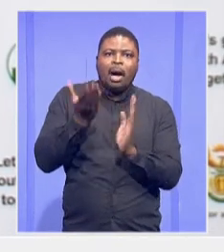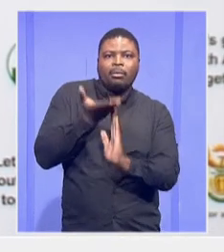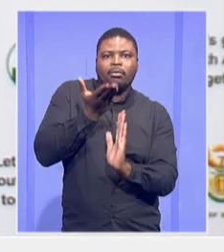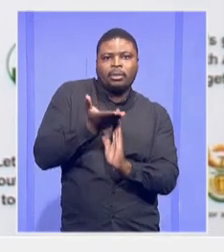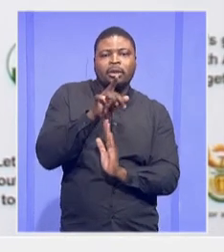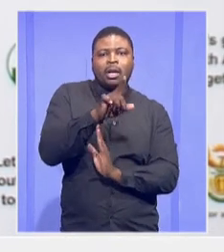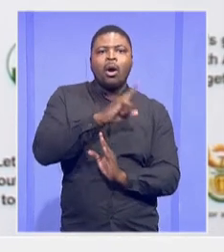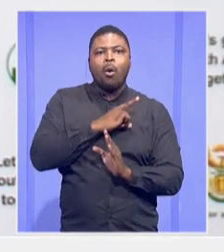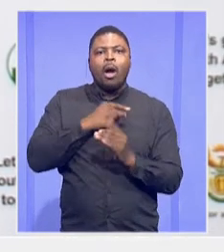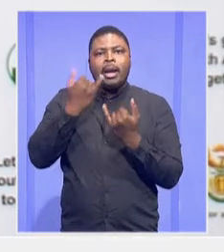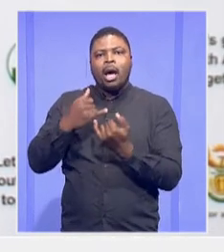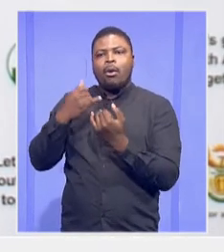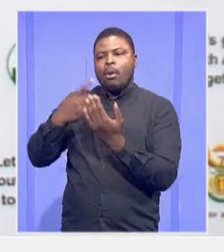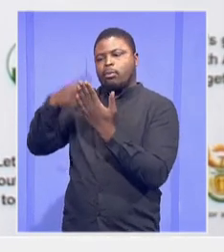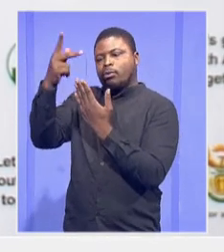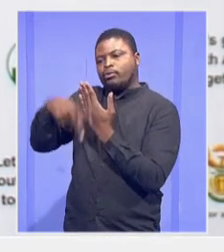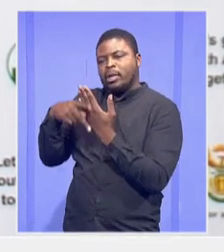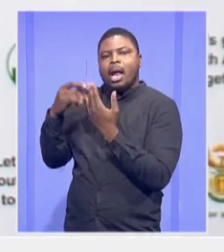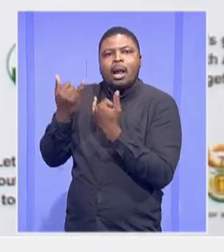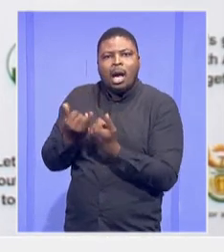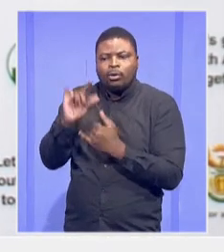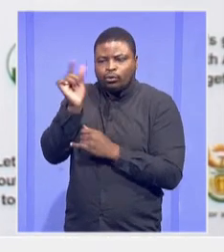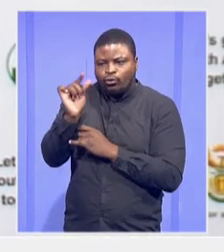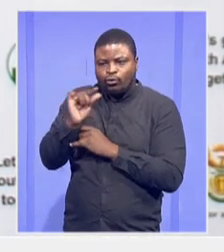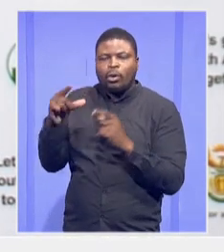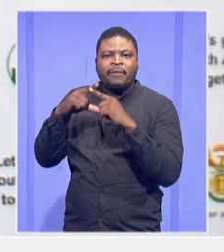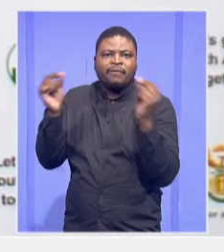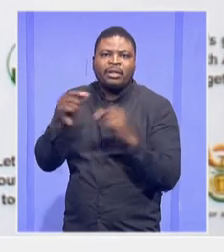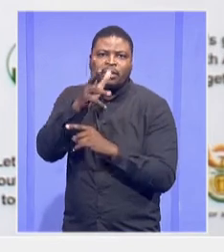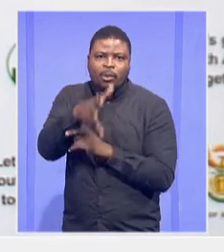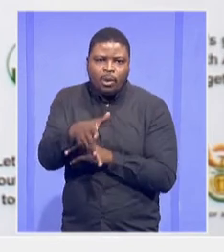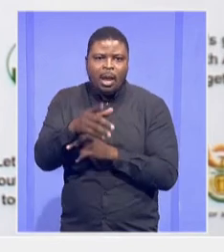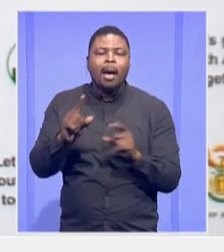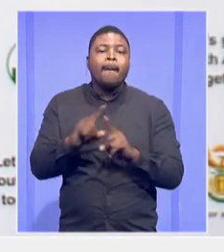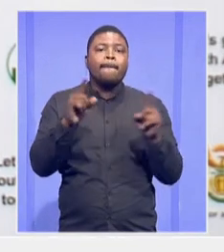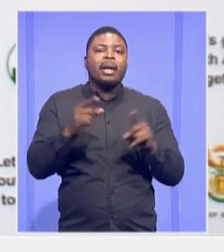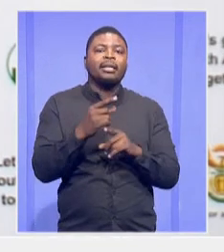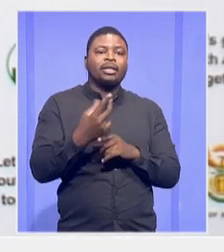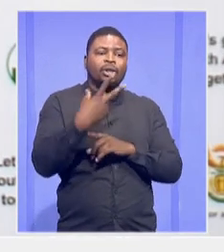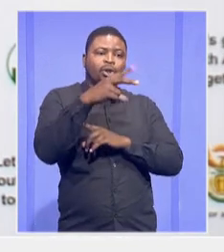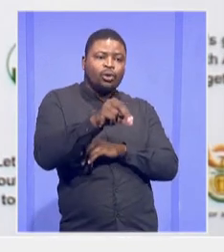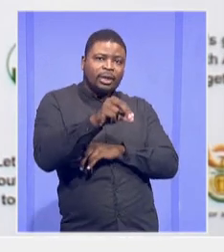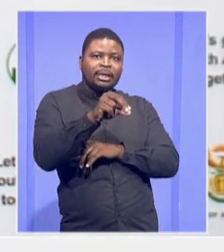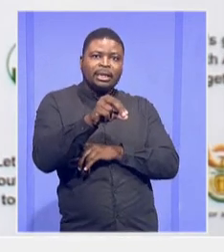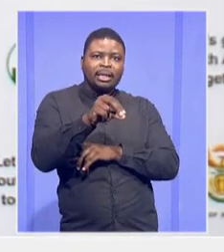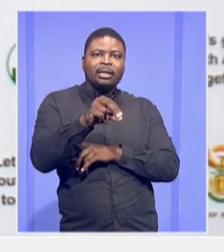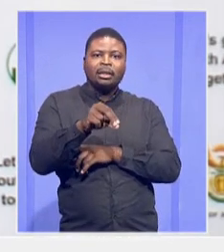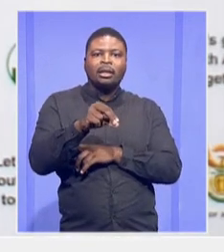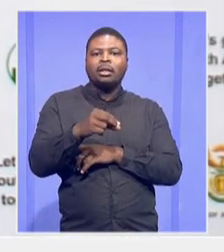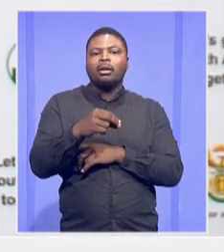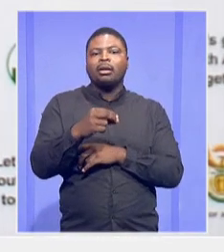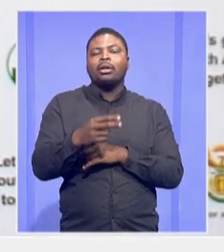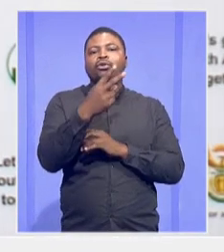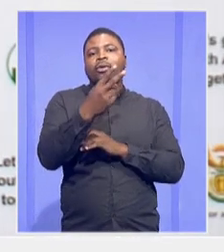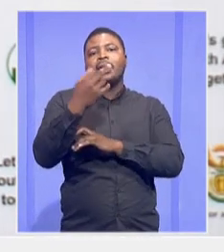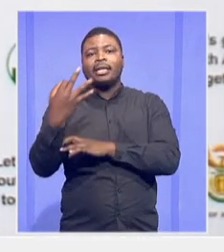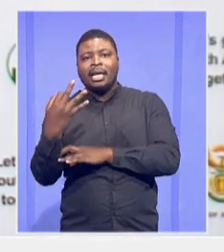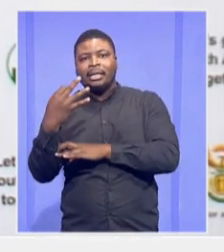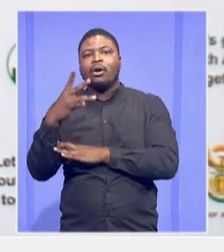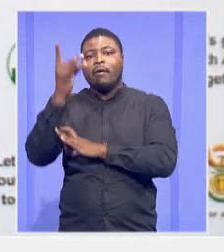that are starting to reach practical completion. But as at the 23rd of March,